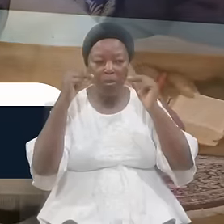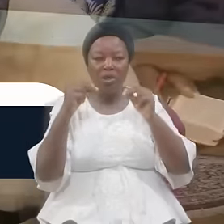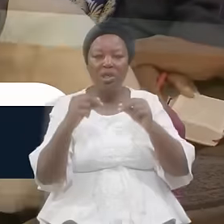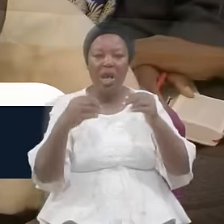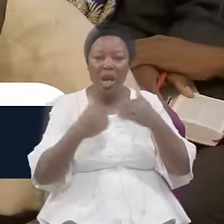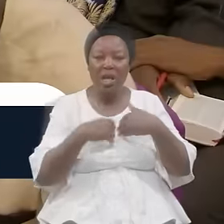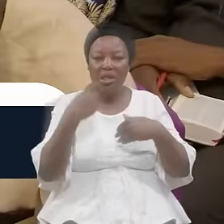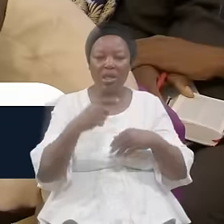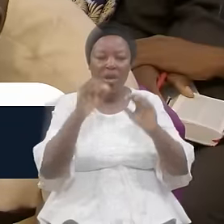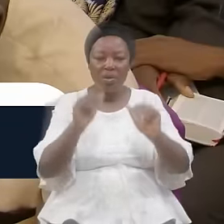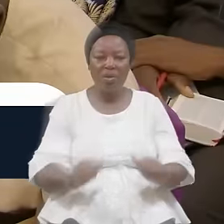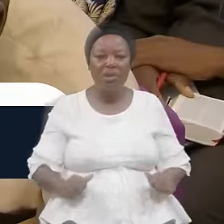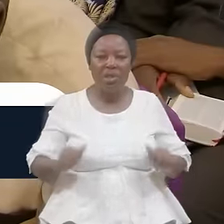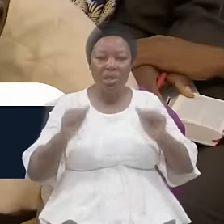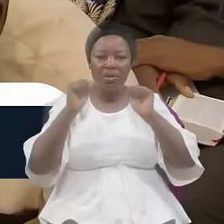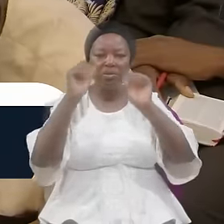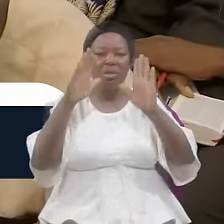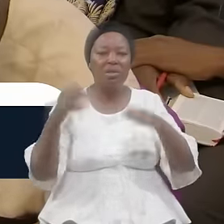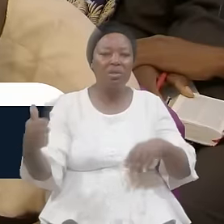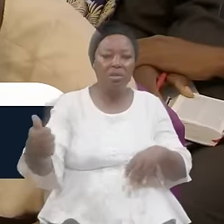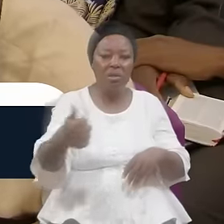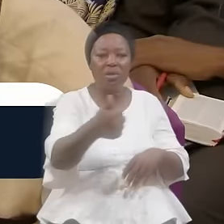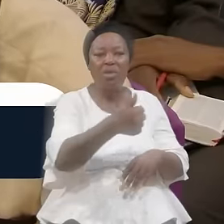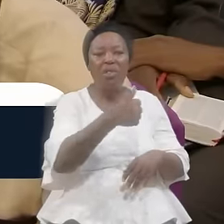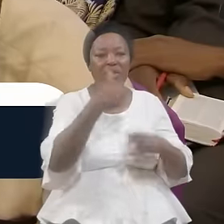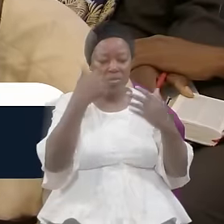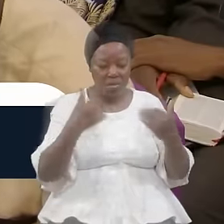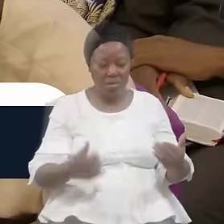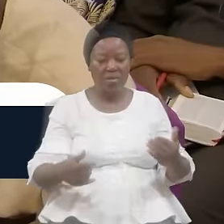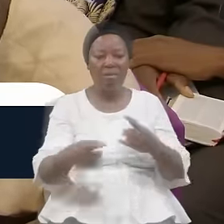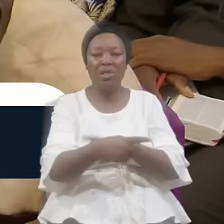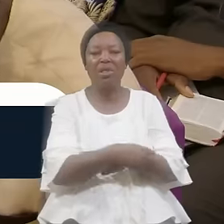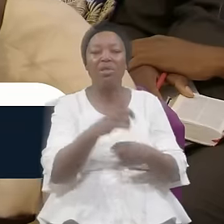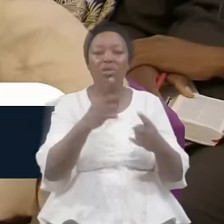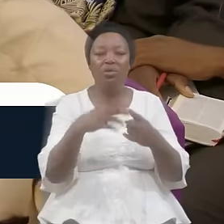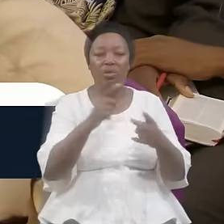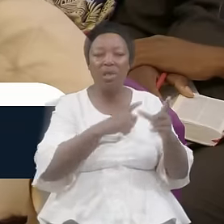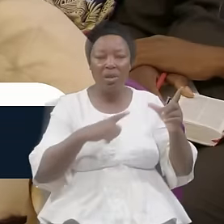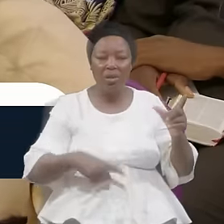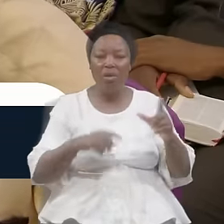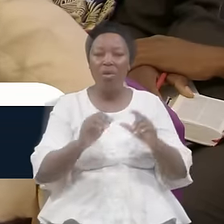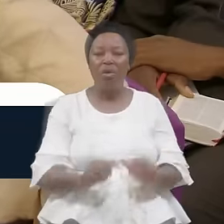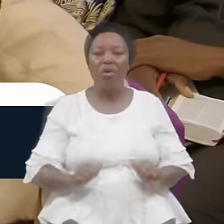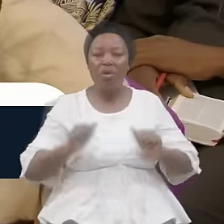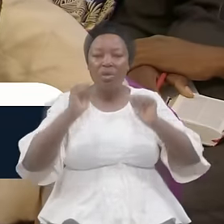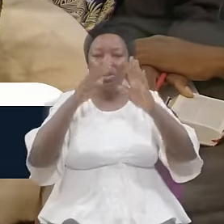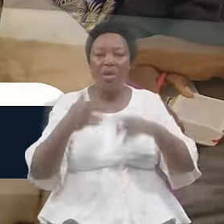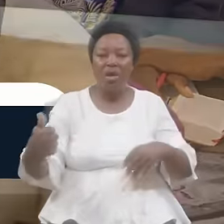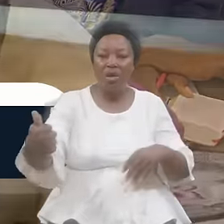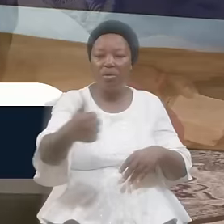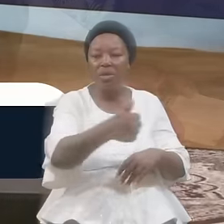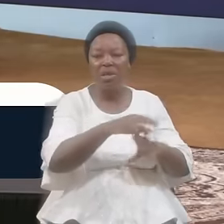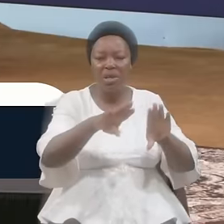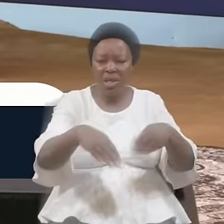Consecrate Yourselves Today To The Lord Consecrate Yourself Give